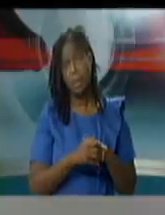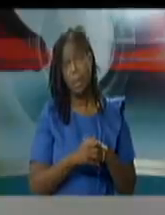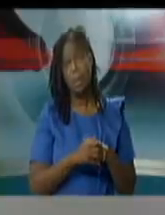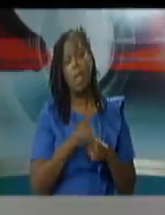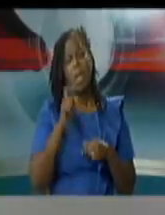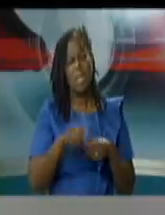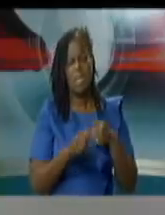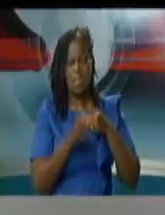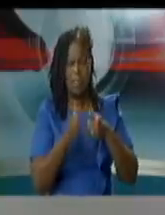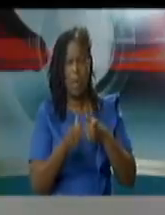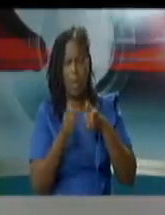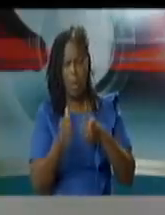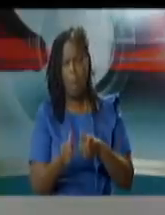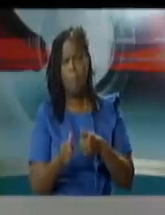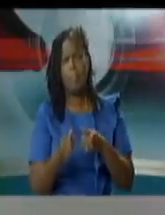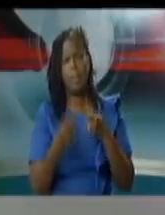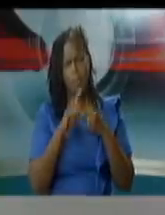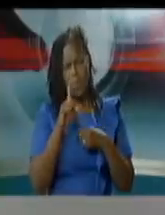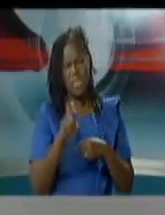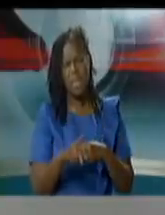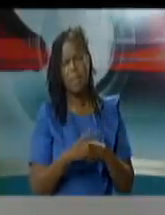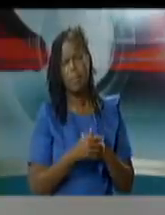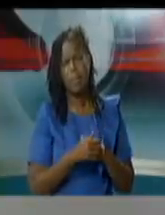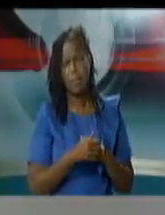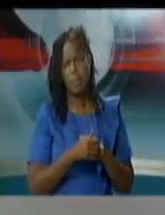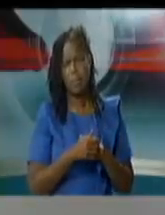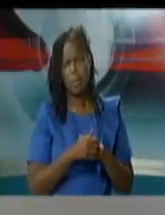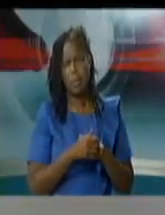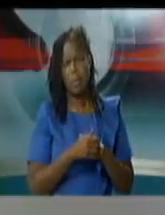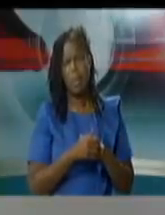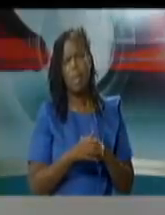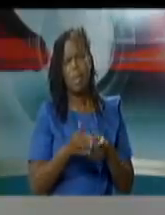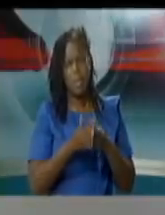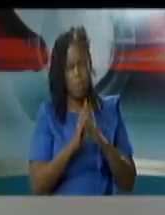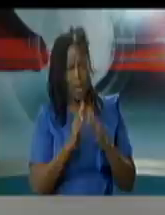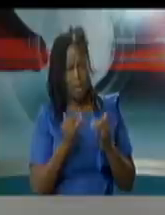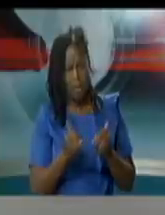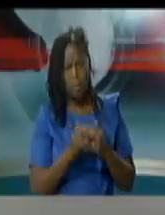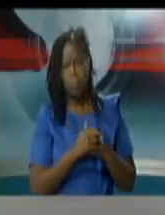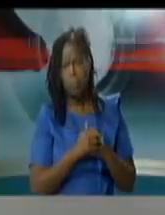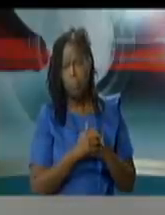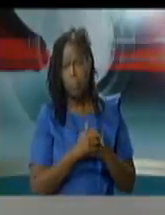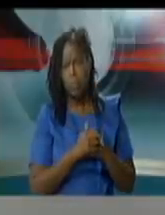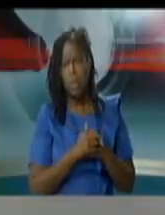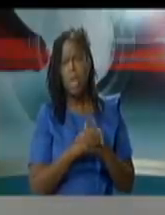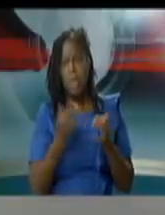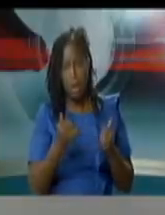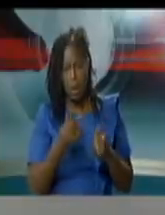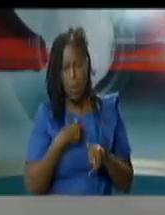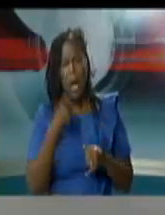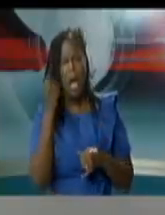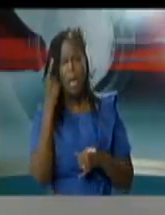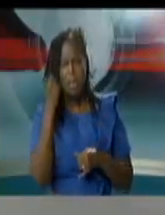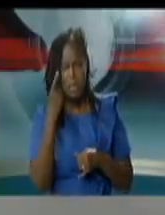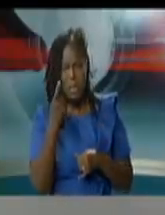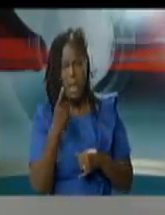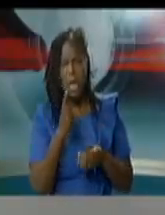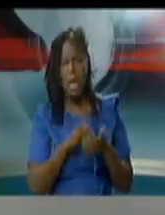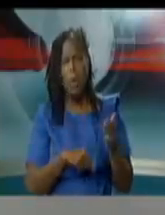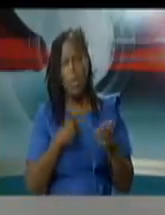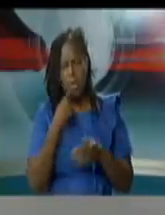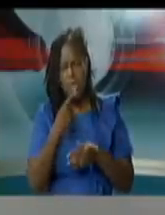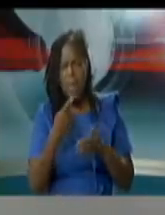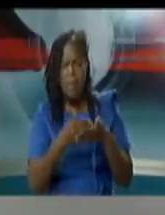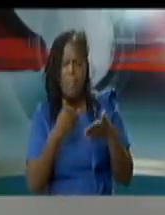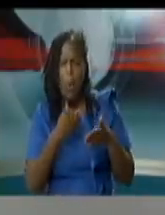the question that was just answered if you don't mind sure um i understand what you've said previously about these statistics